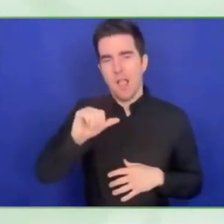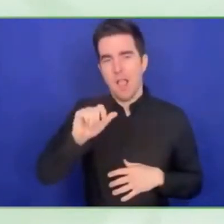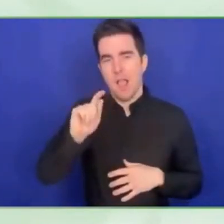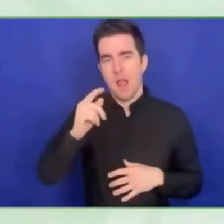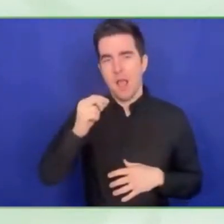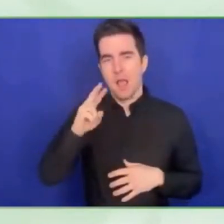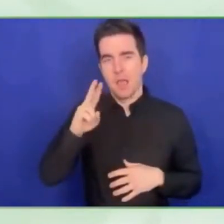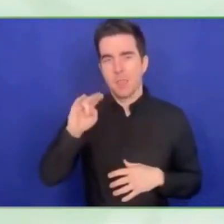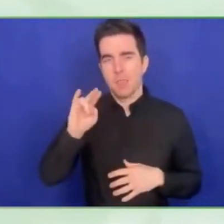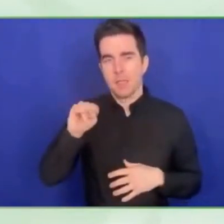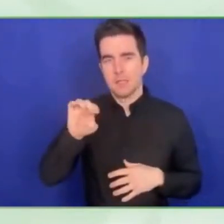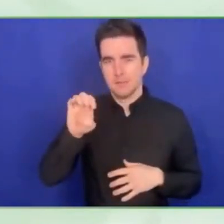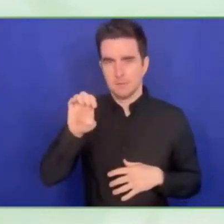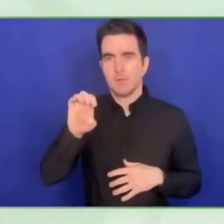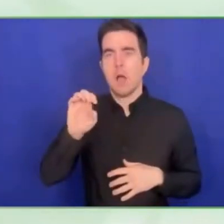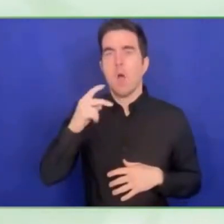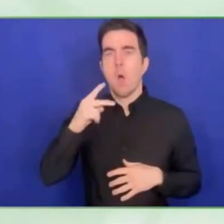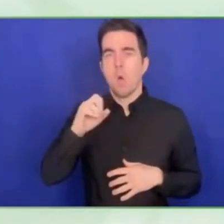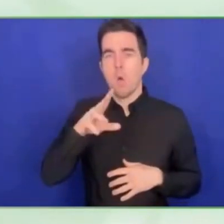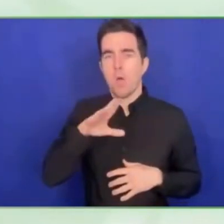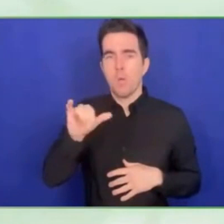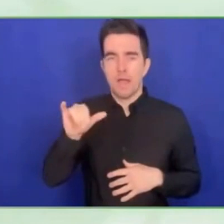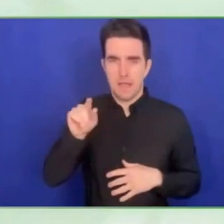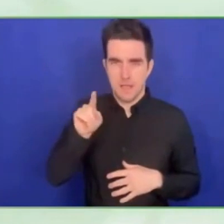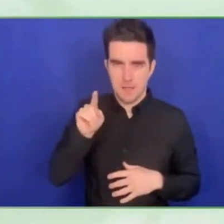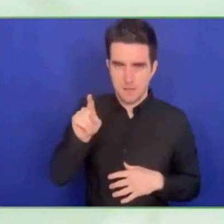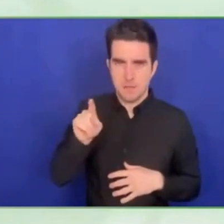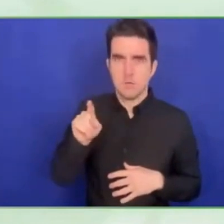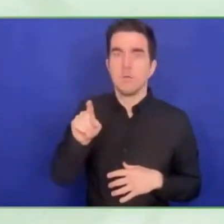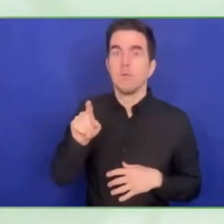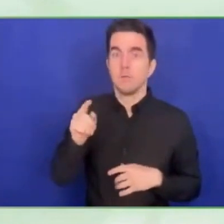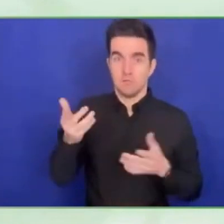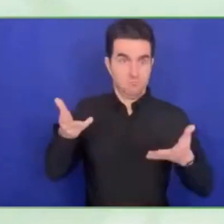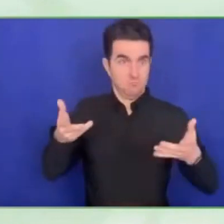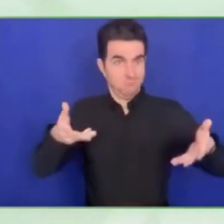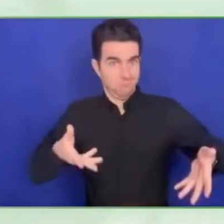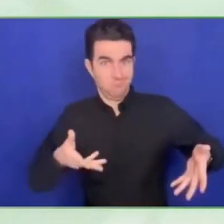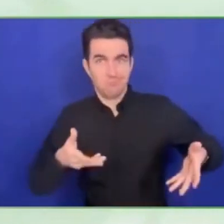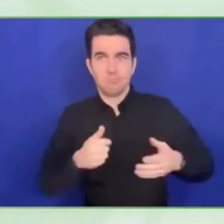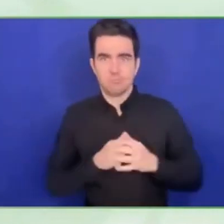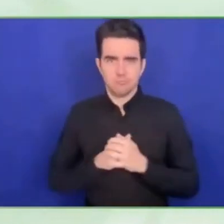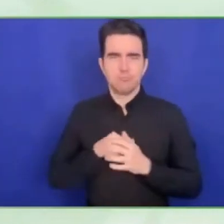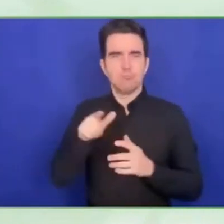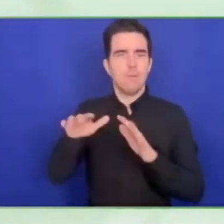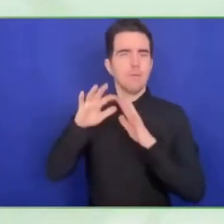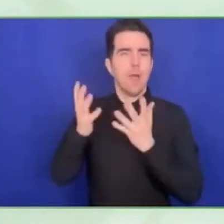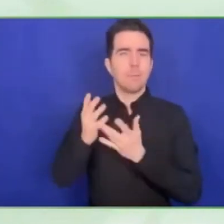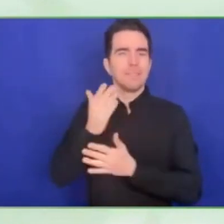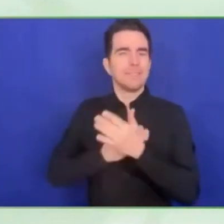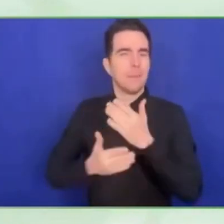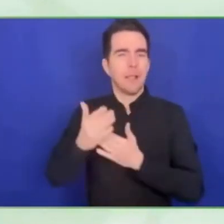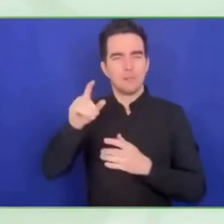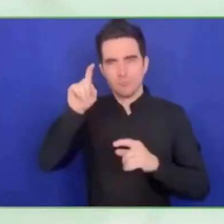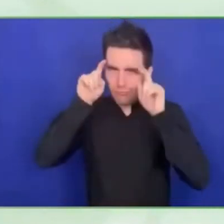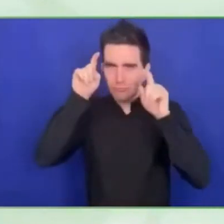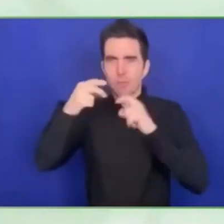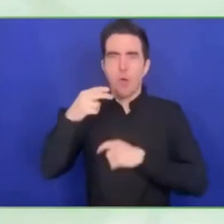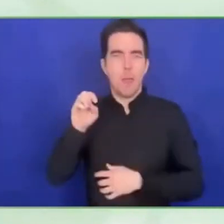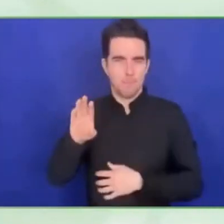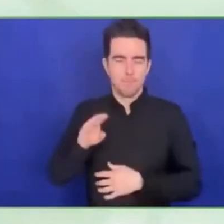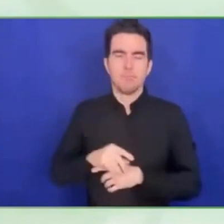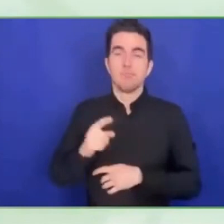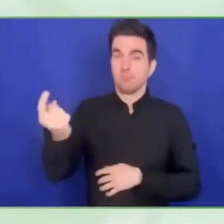of taking assistive technology to those who need it most in Africa. And she mentioned two words that really